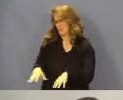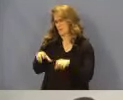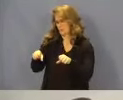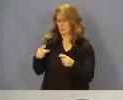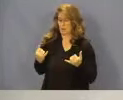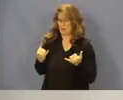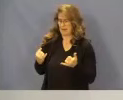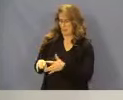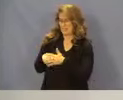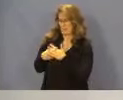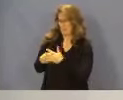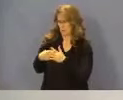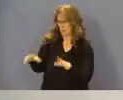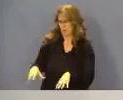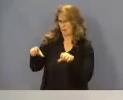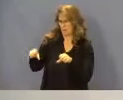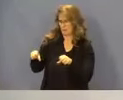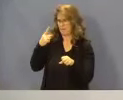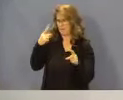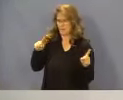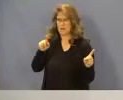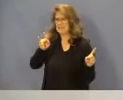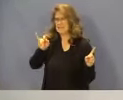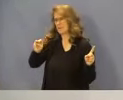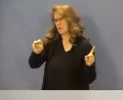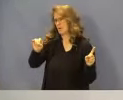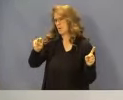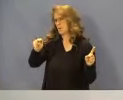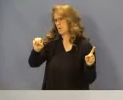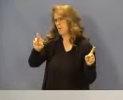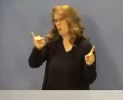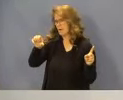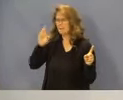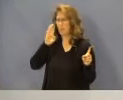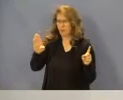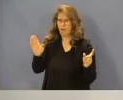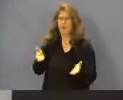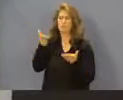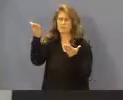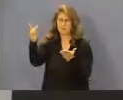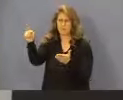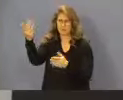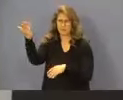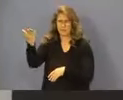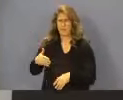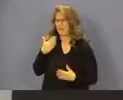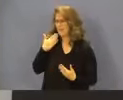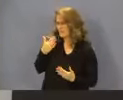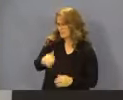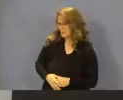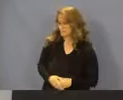initial adoptions and Kim Morris, director of reimbursement, will make a presentation of the first item. Thank you. Thank you.